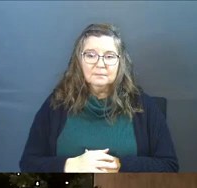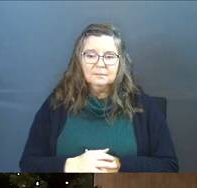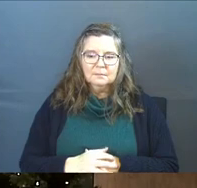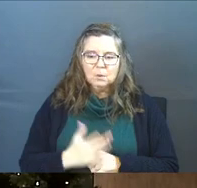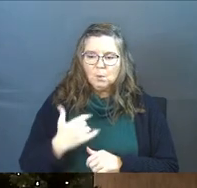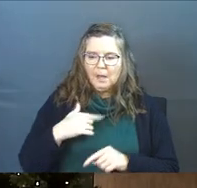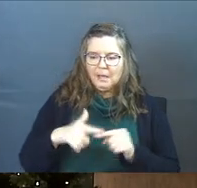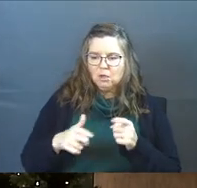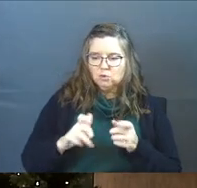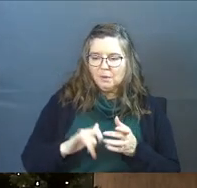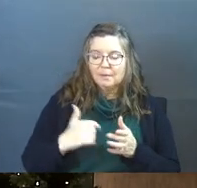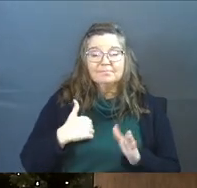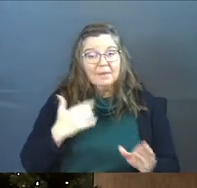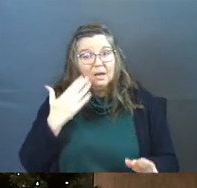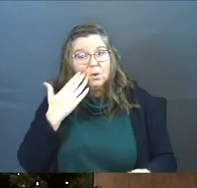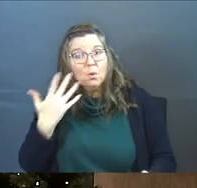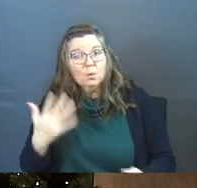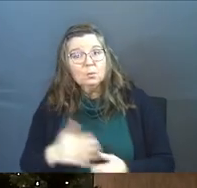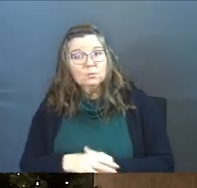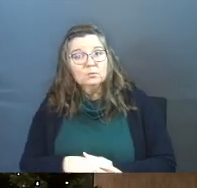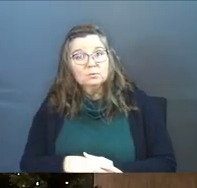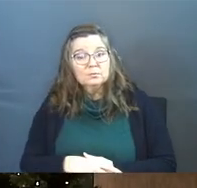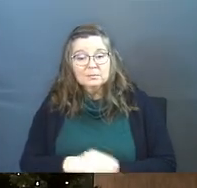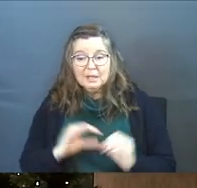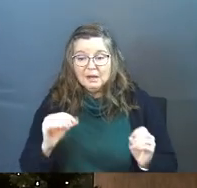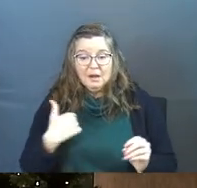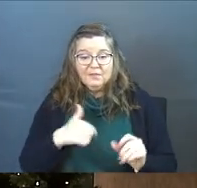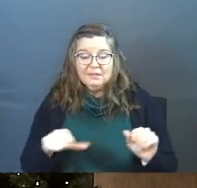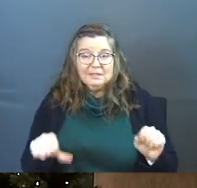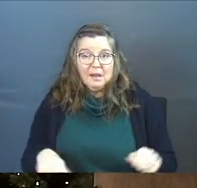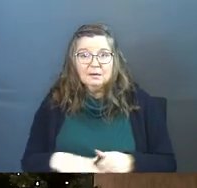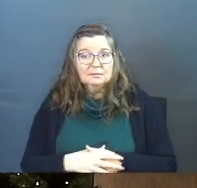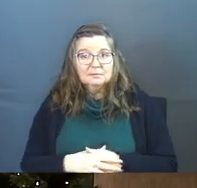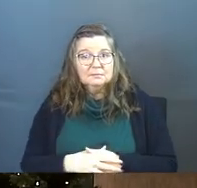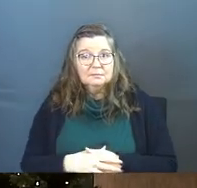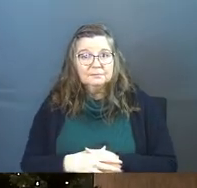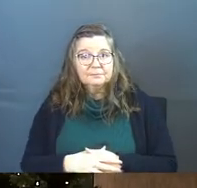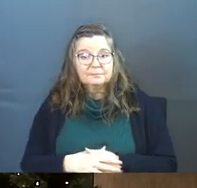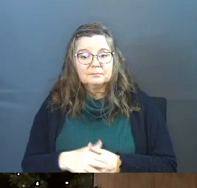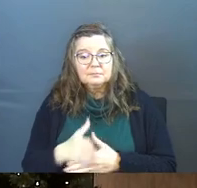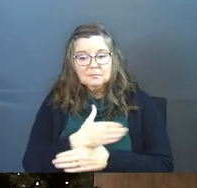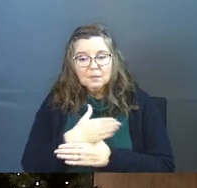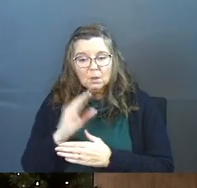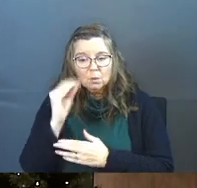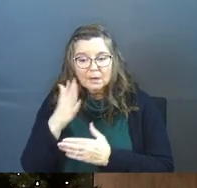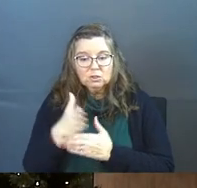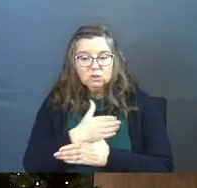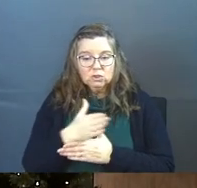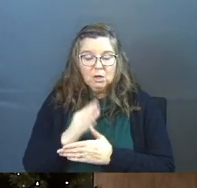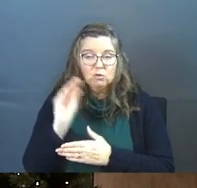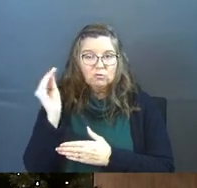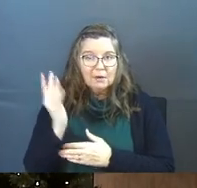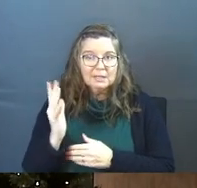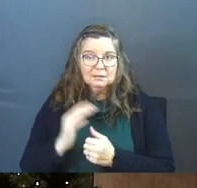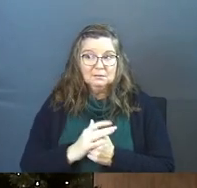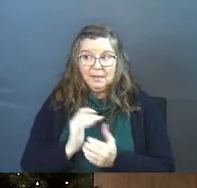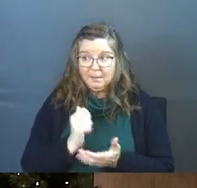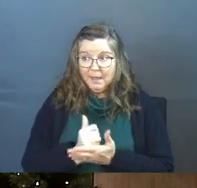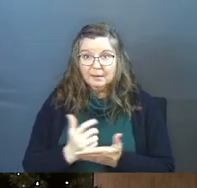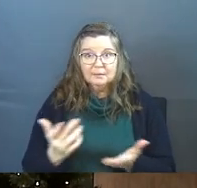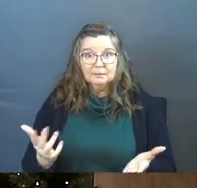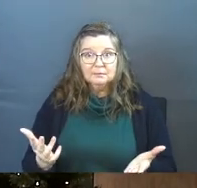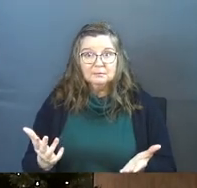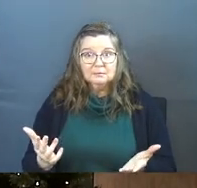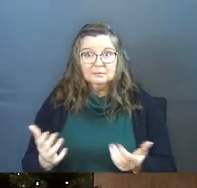Like, well, I can't control that. I know. None of us can. Sharing grace is sharing grace. Amen?